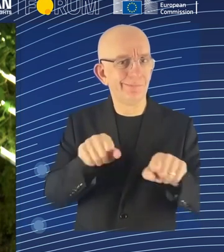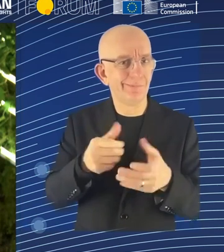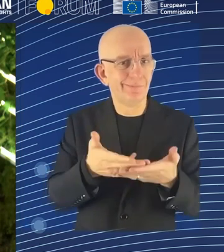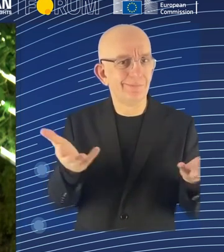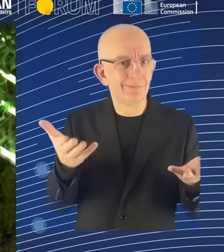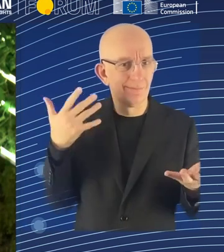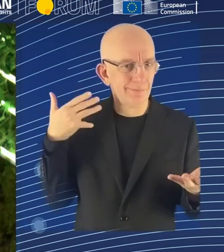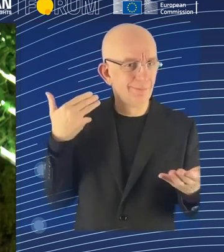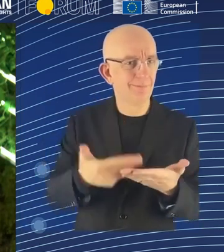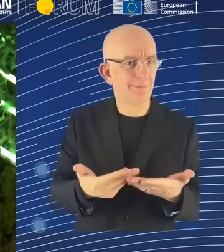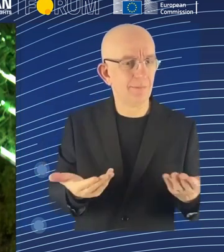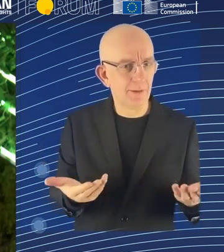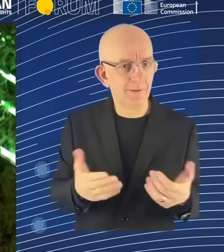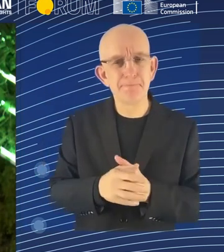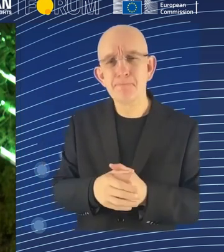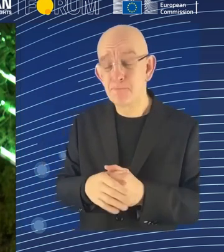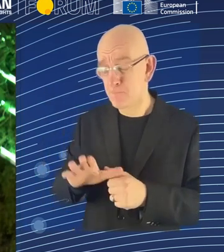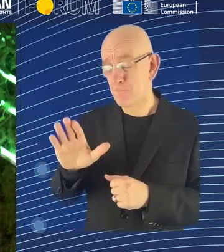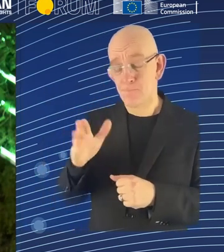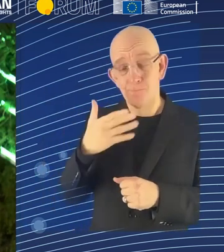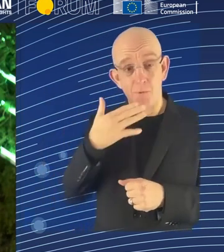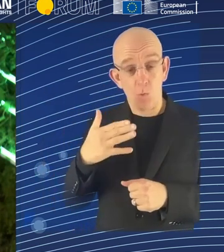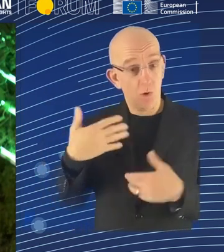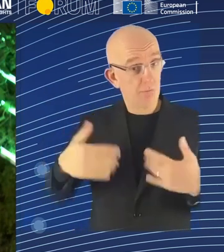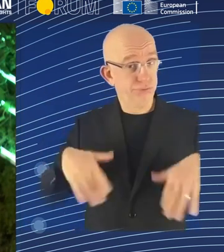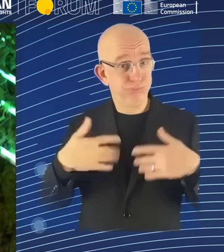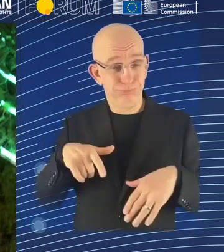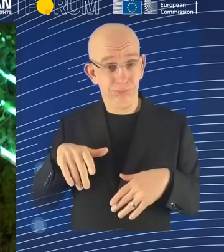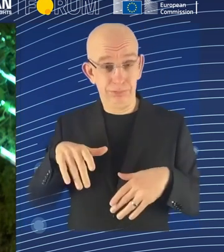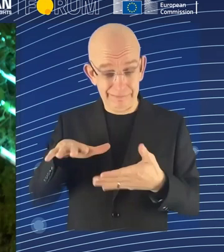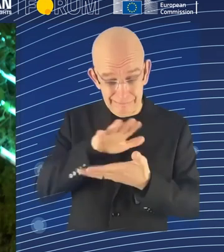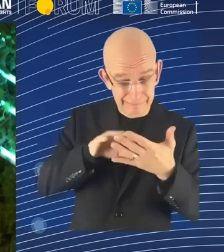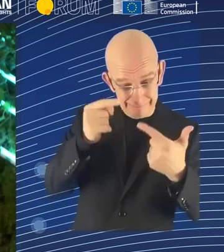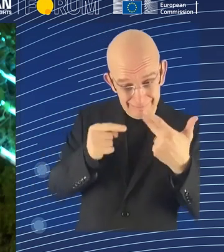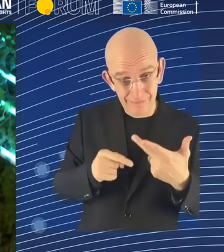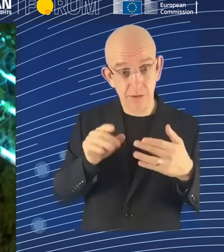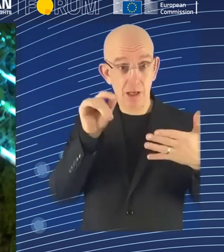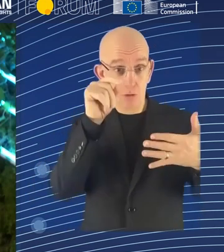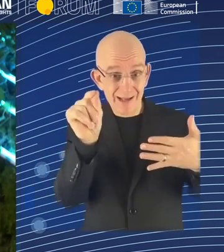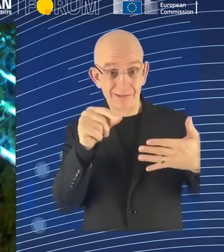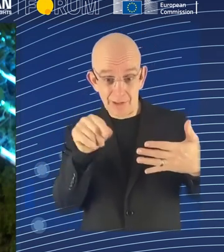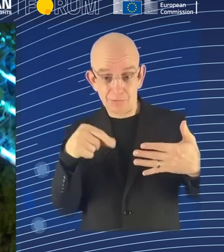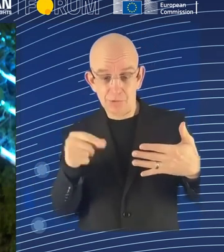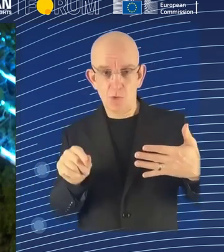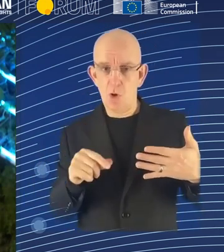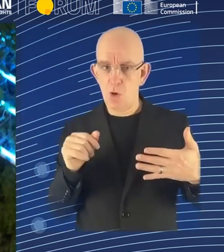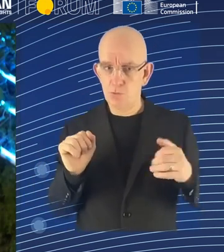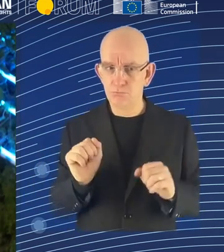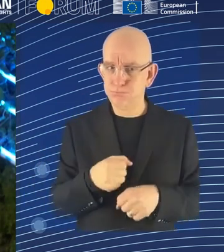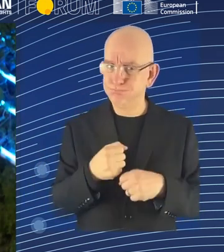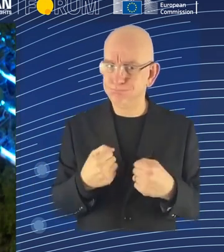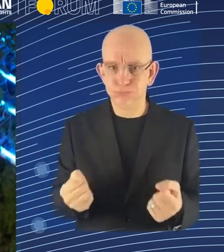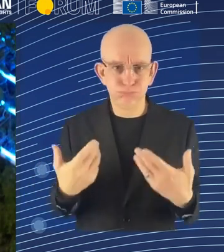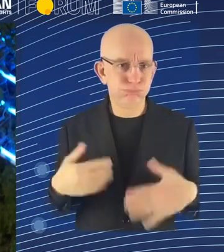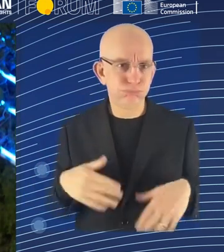it's still right from our perspective. So, you know, I mean, like, it's so, so there is an additional layer of complexity, if you want.